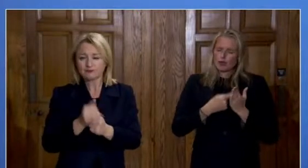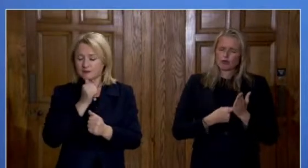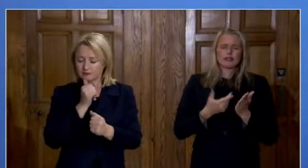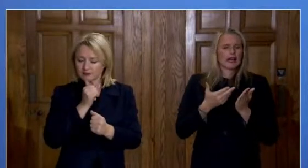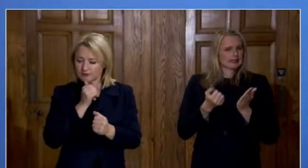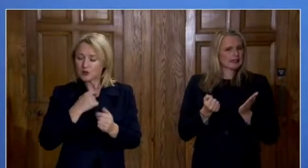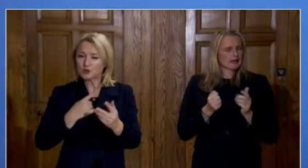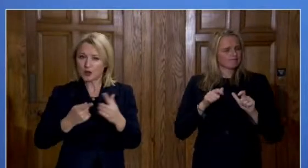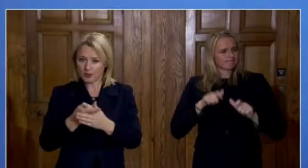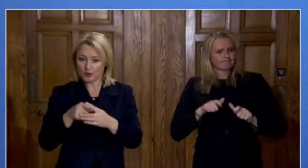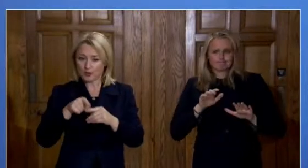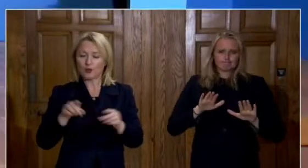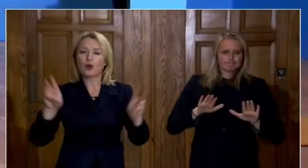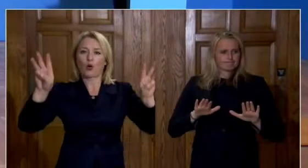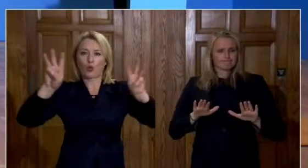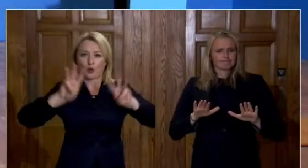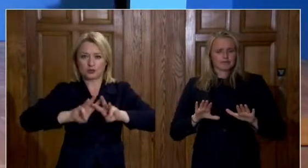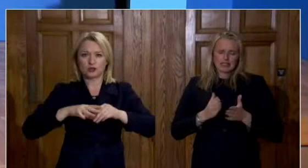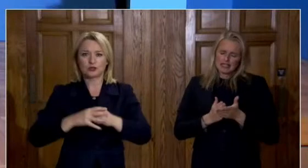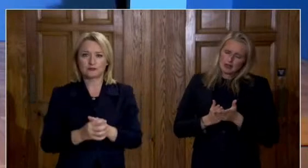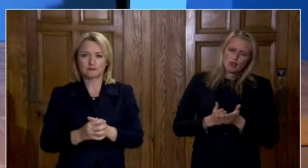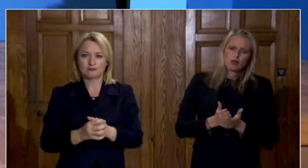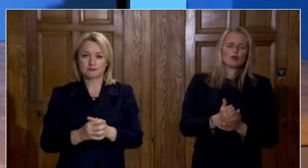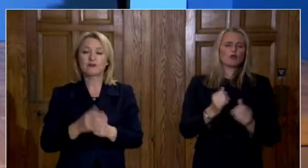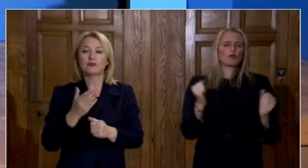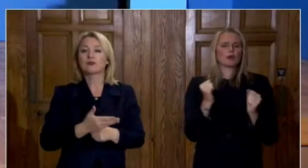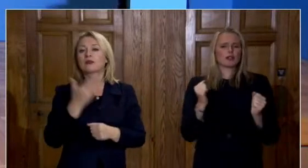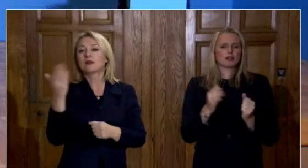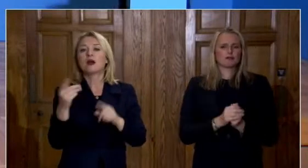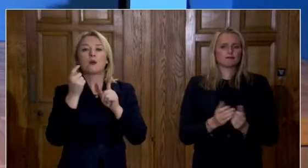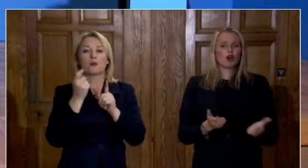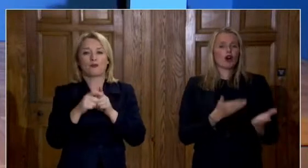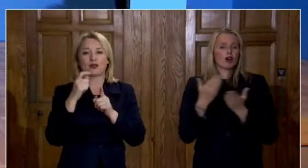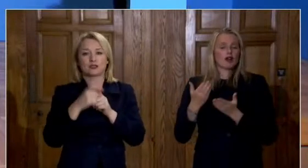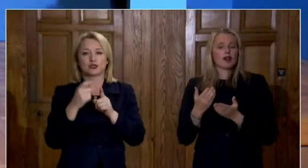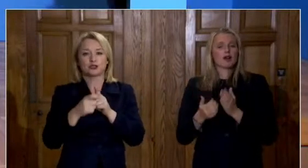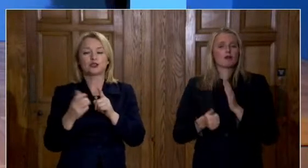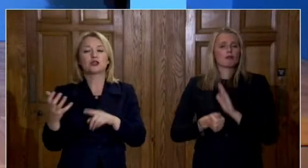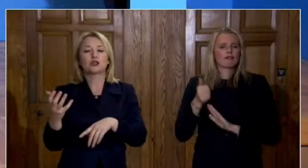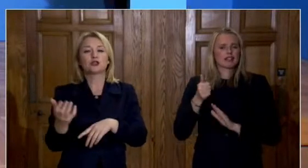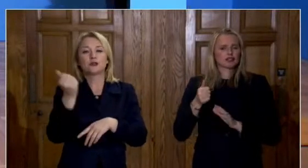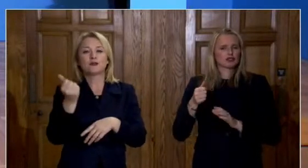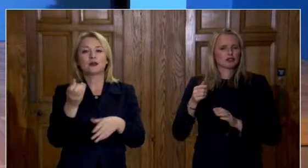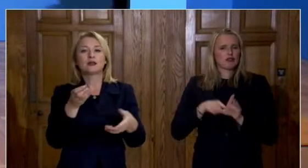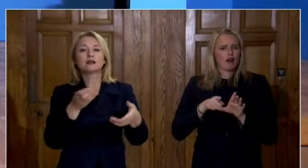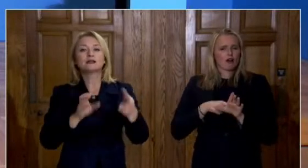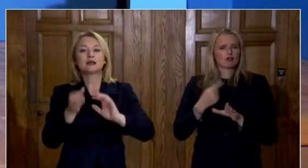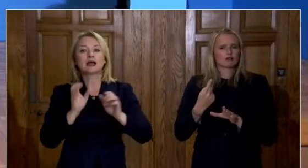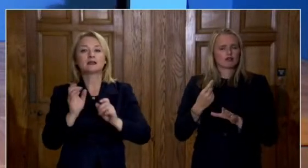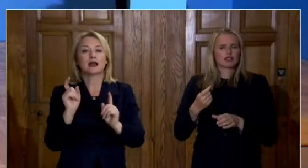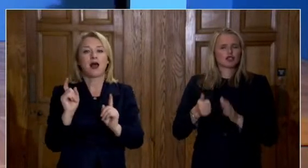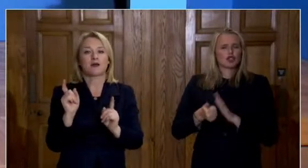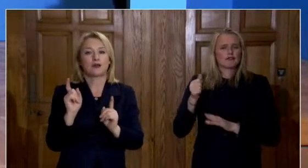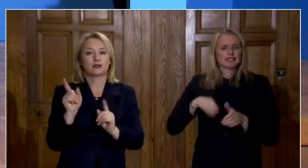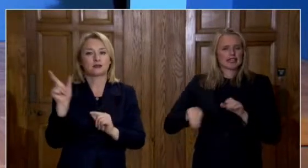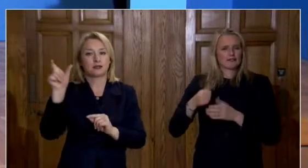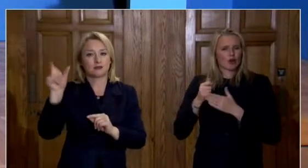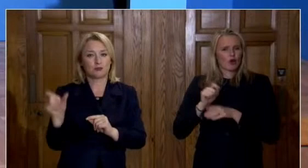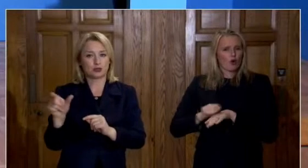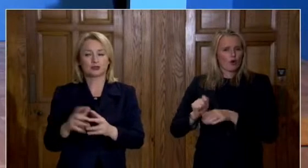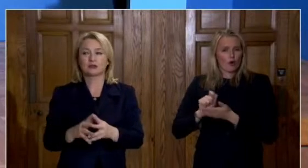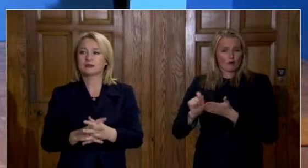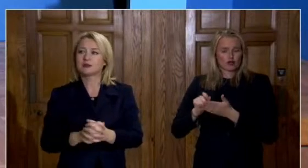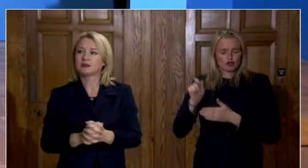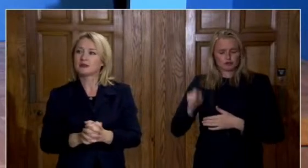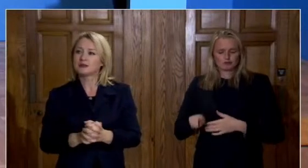winter. I will now hand over to Professor Young, Chief Scientific Advisor. Thank you. What